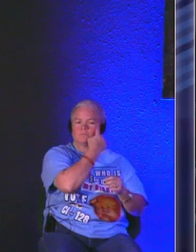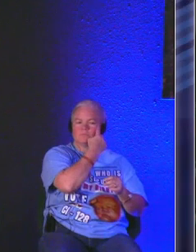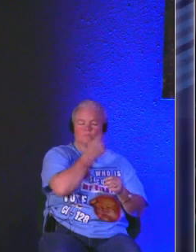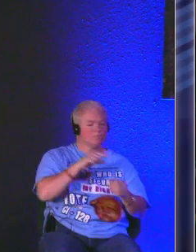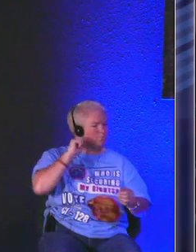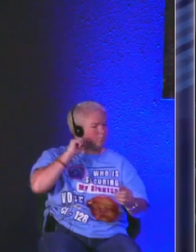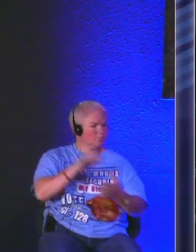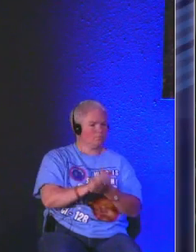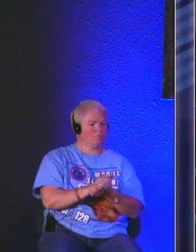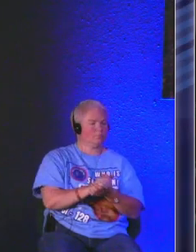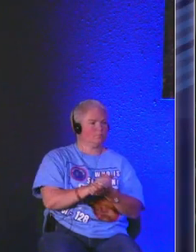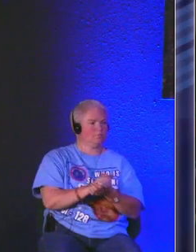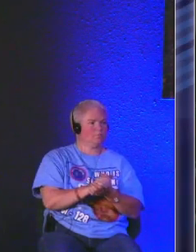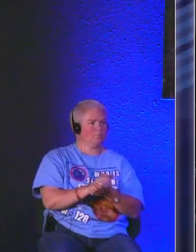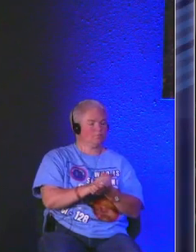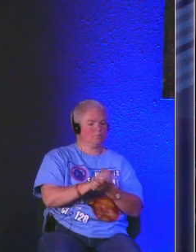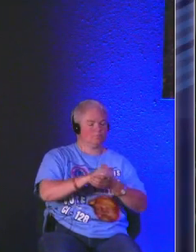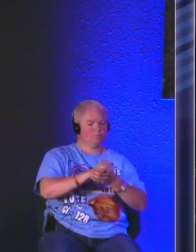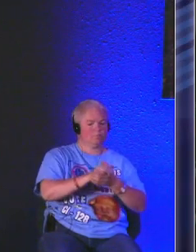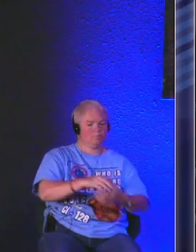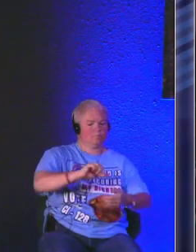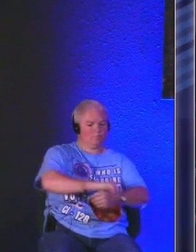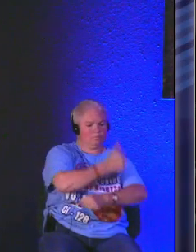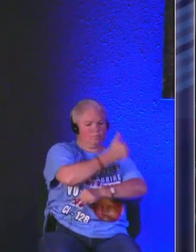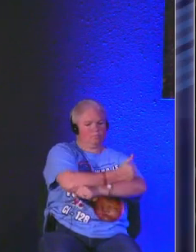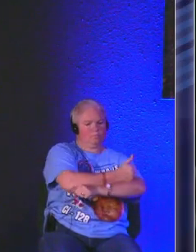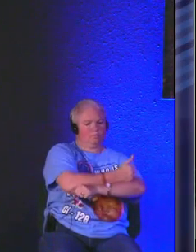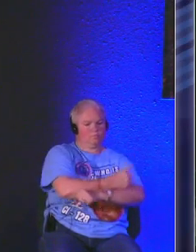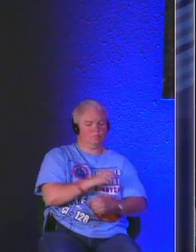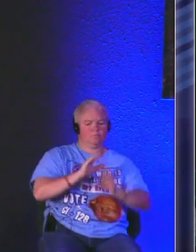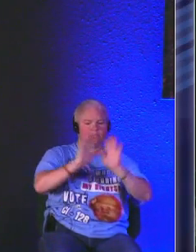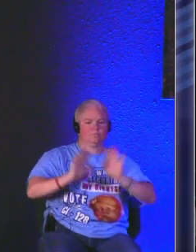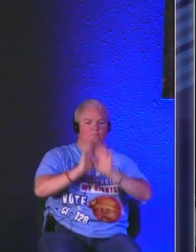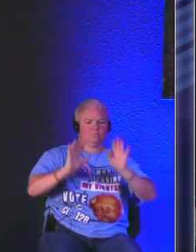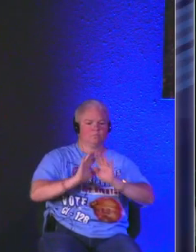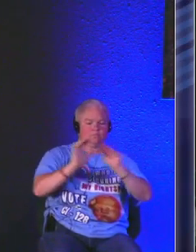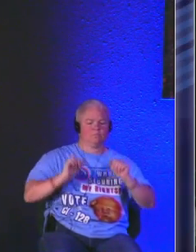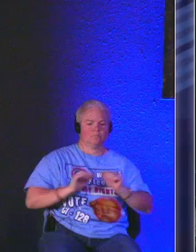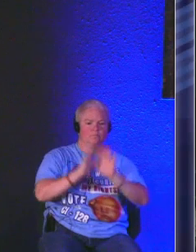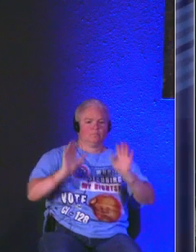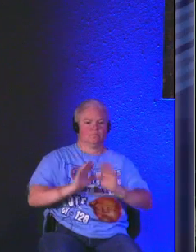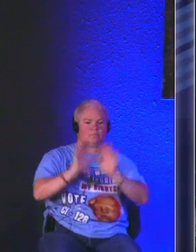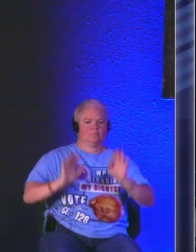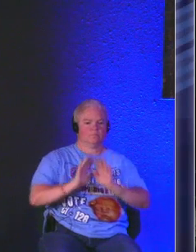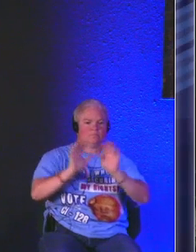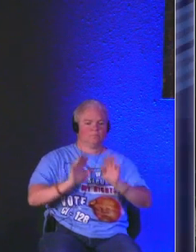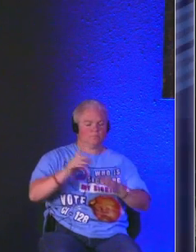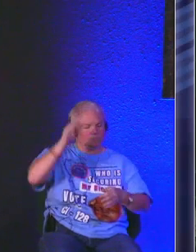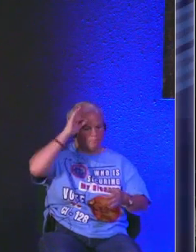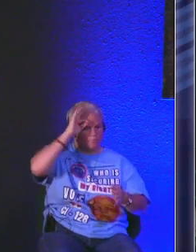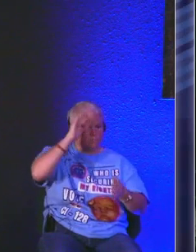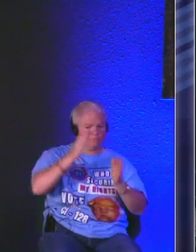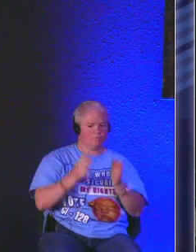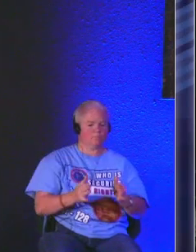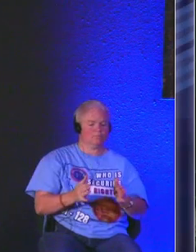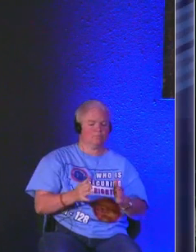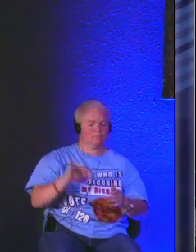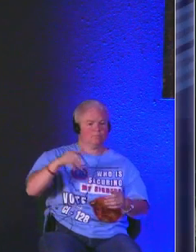same thing with the wife but they support I watch Sunday after Sunday before pastor